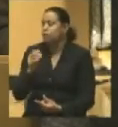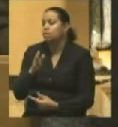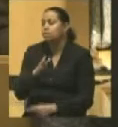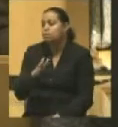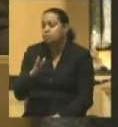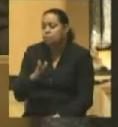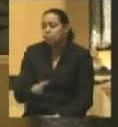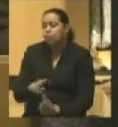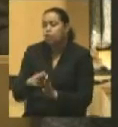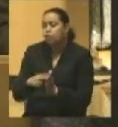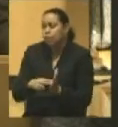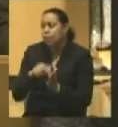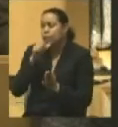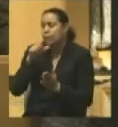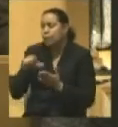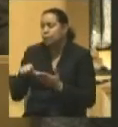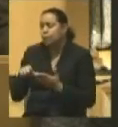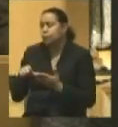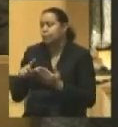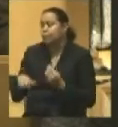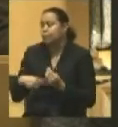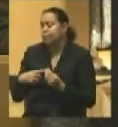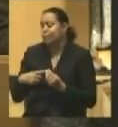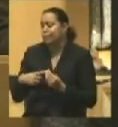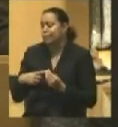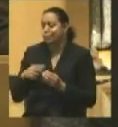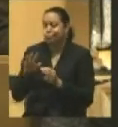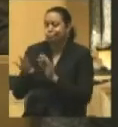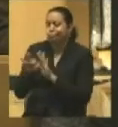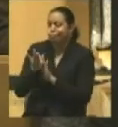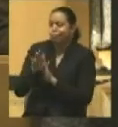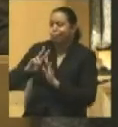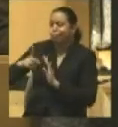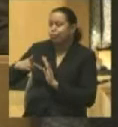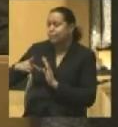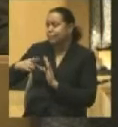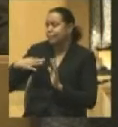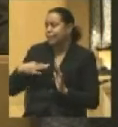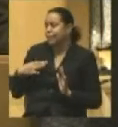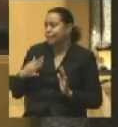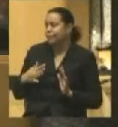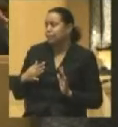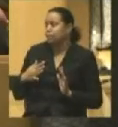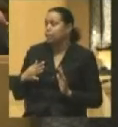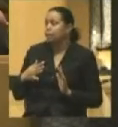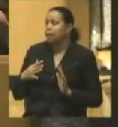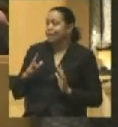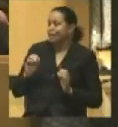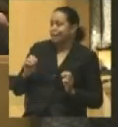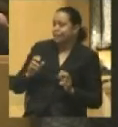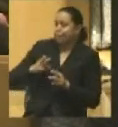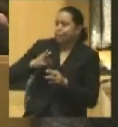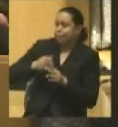read a letter about selecting a vice presidential candidate which mentioned his